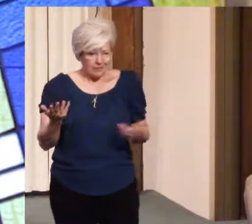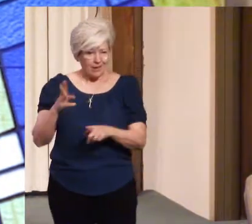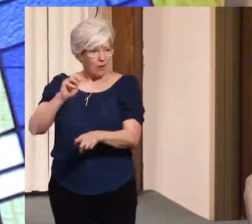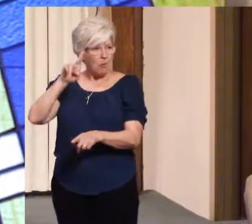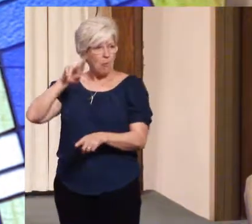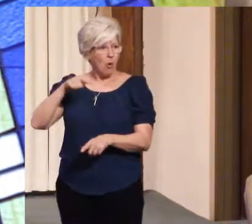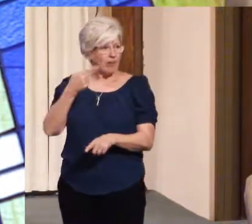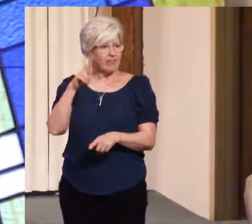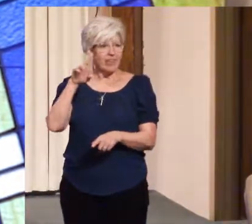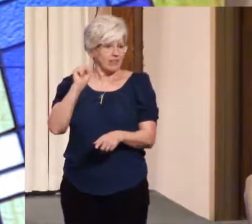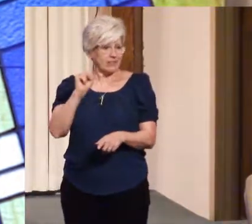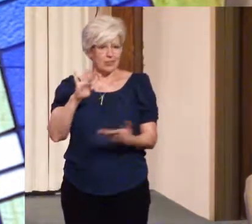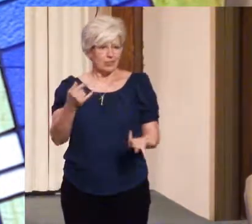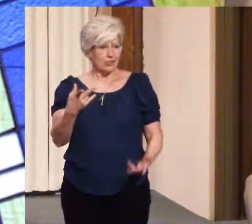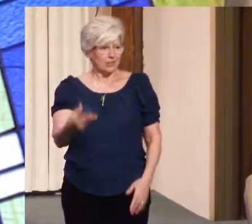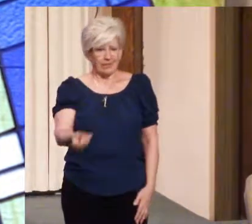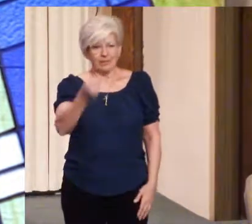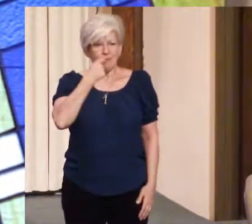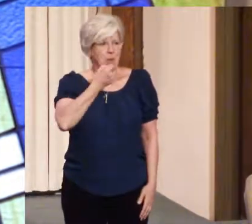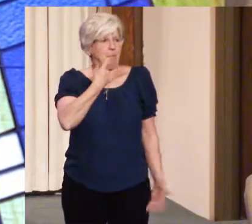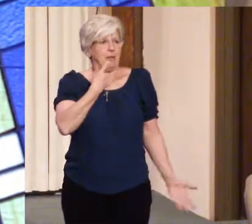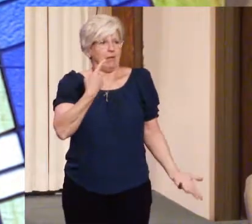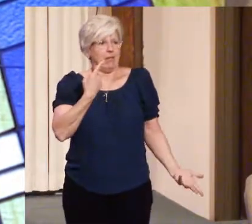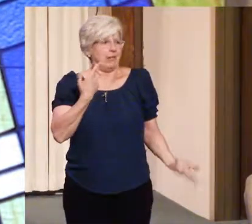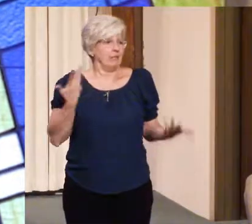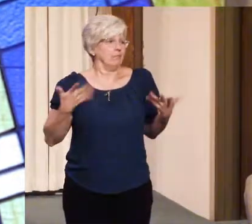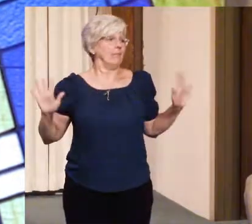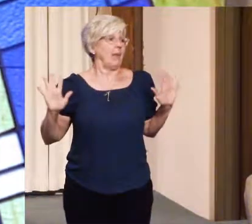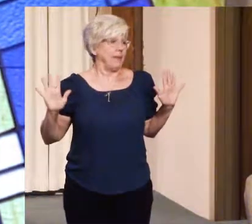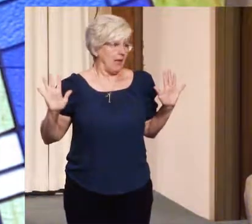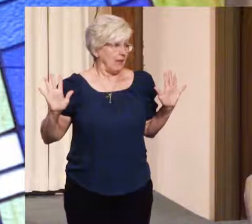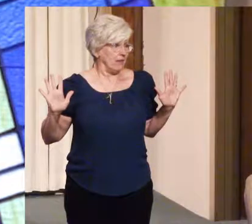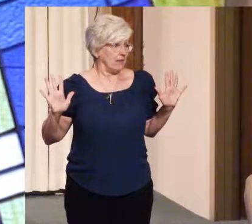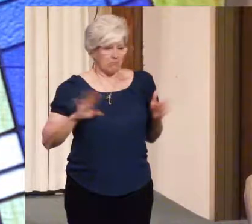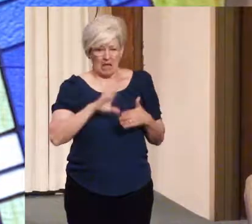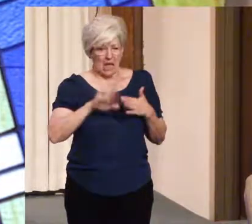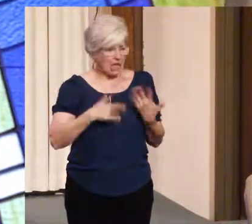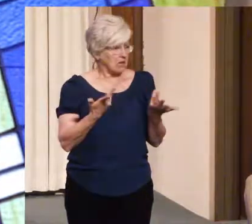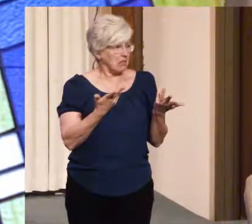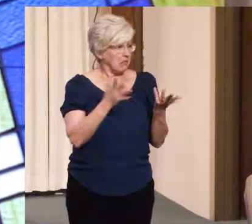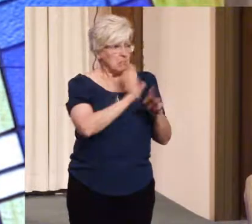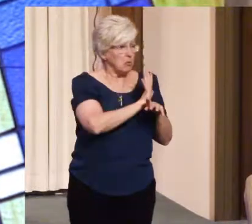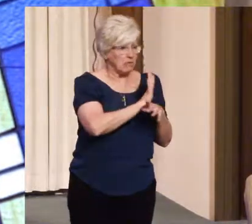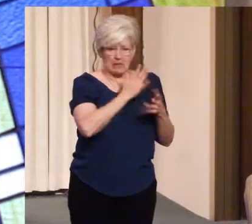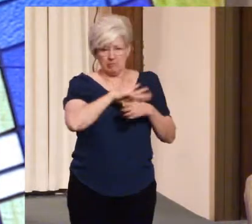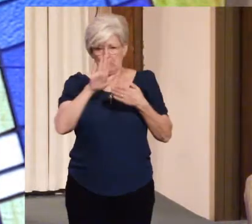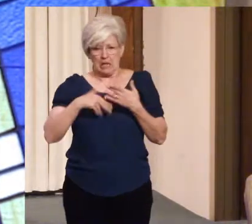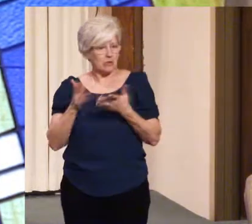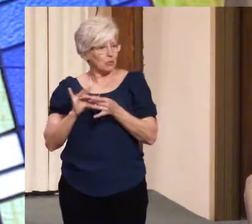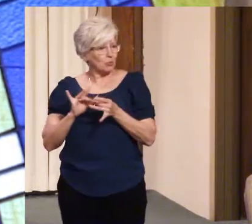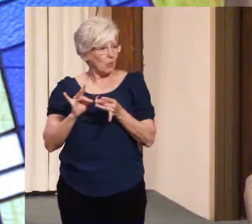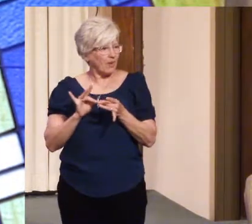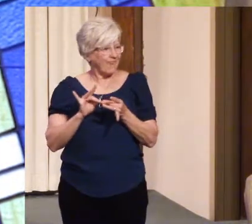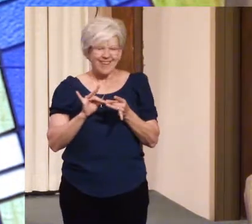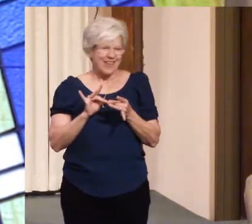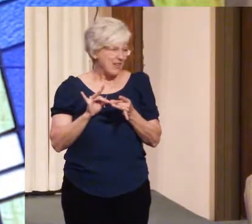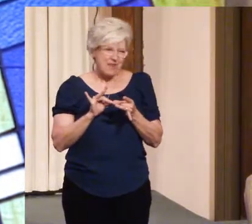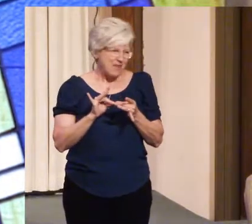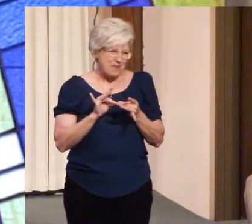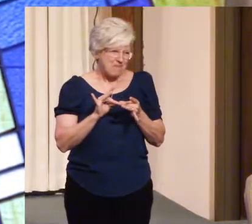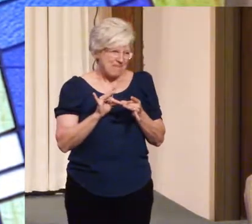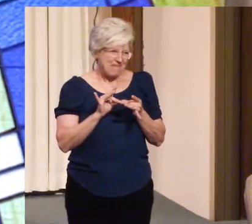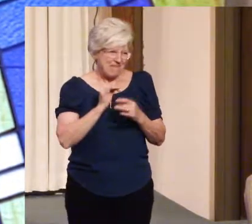a pill and he'd be fine. That'd be it. Game over. End of the movie. End of the story. But it was not.